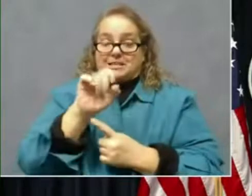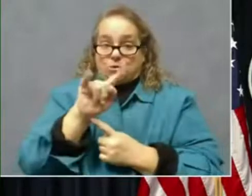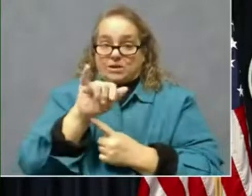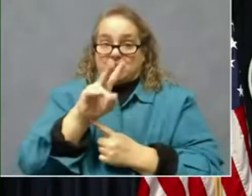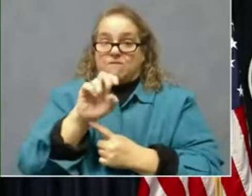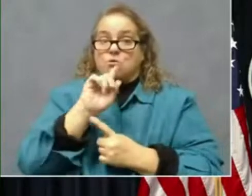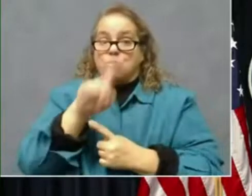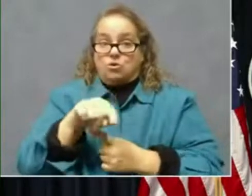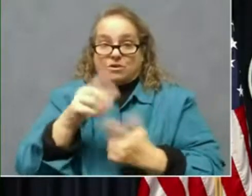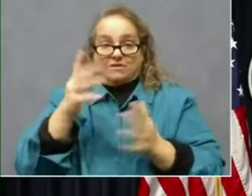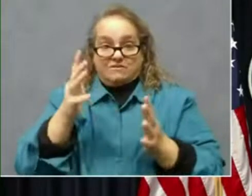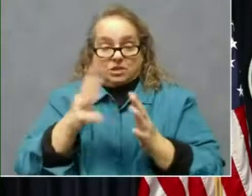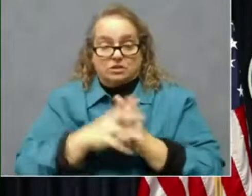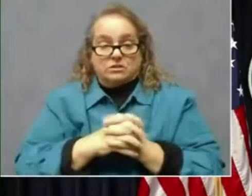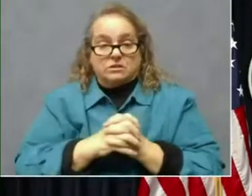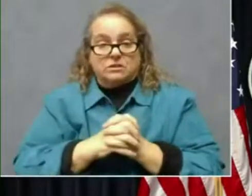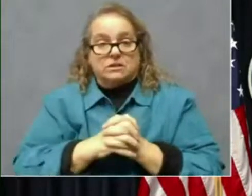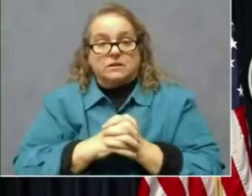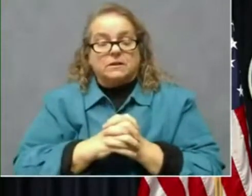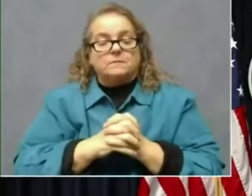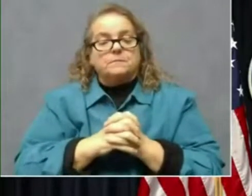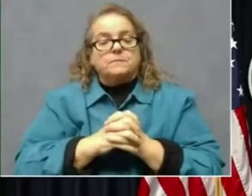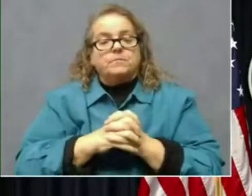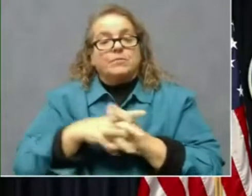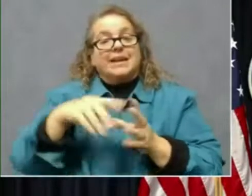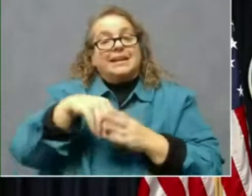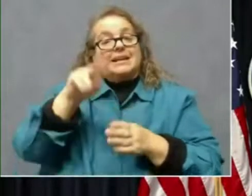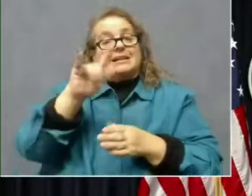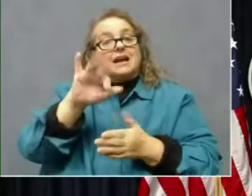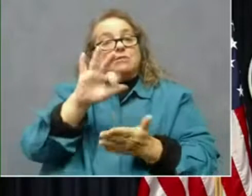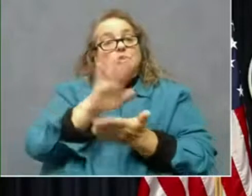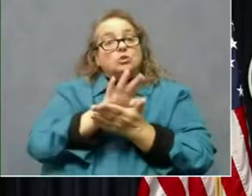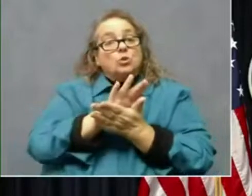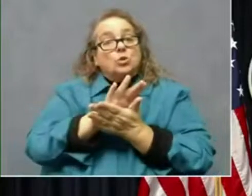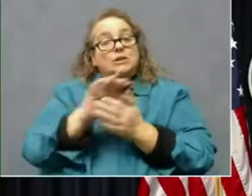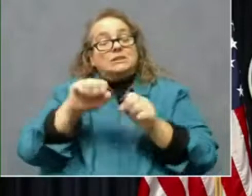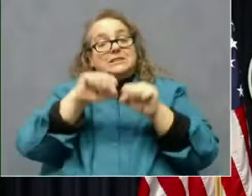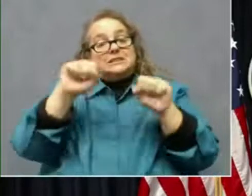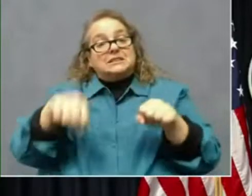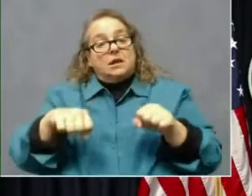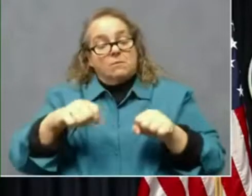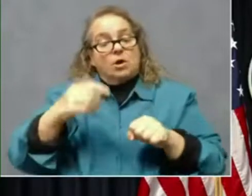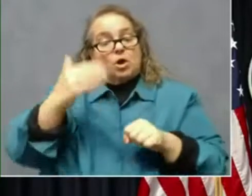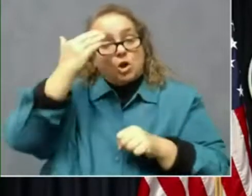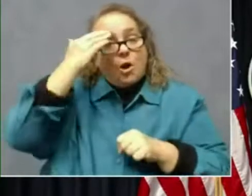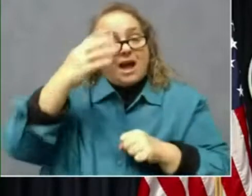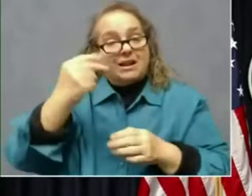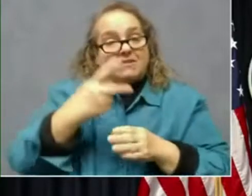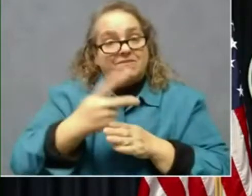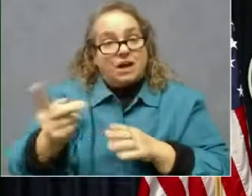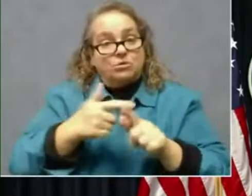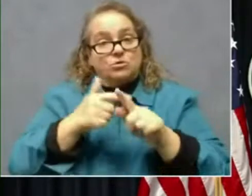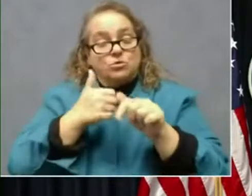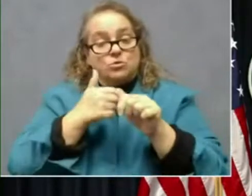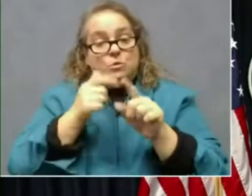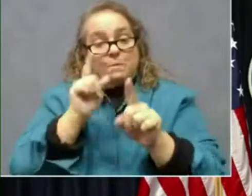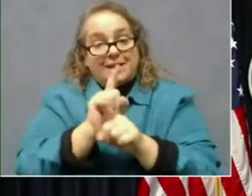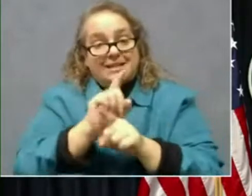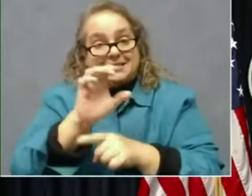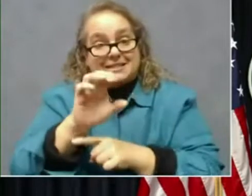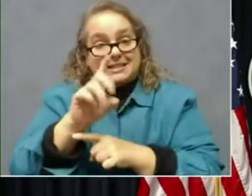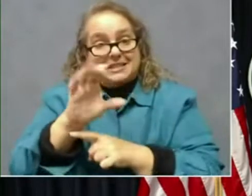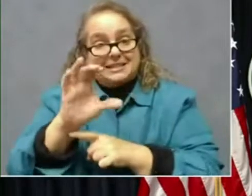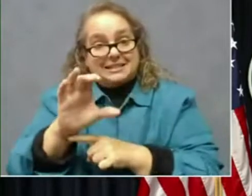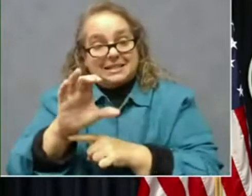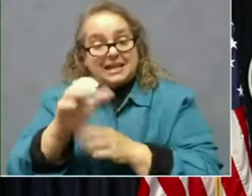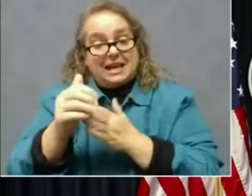If a school system knowingly ignores or fails to meet CDC guidelines for doing in-person classes and a teacher, staff member,